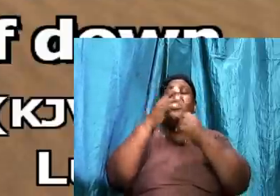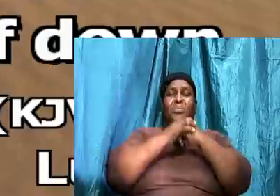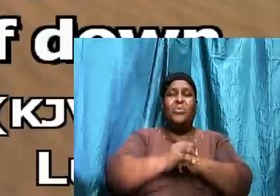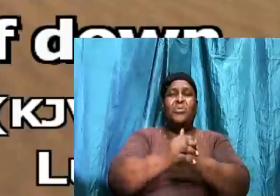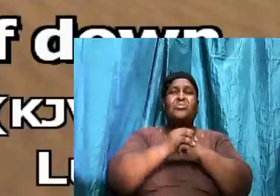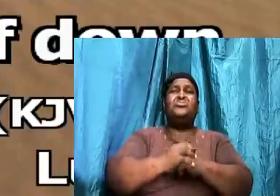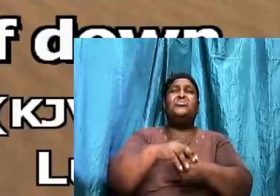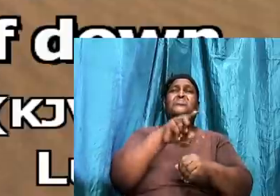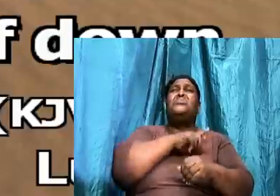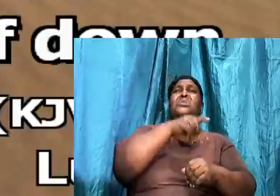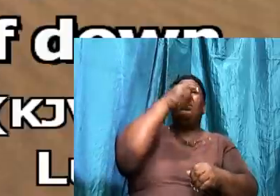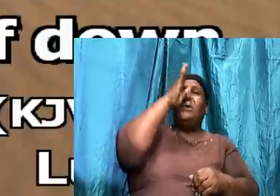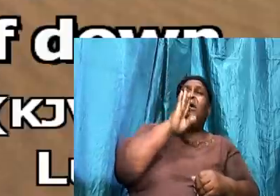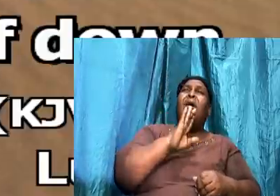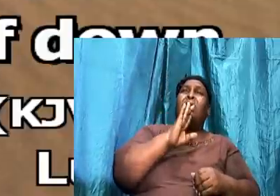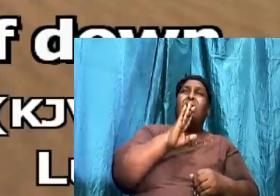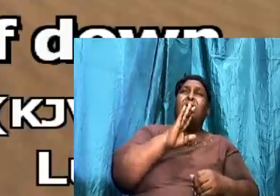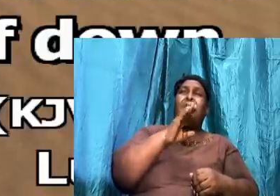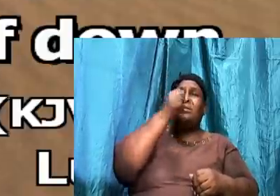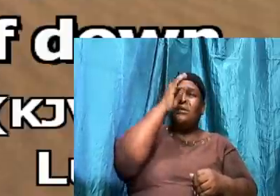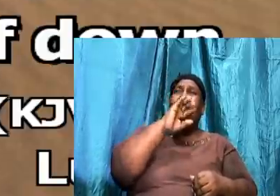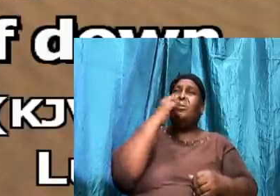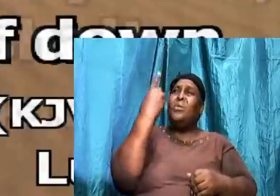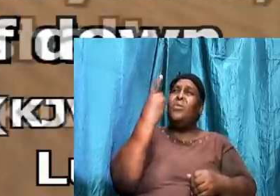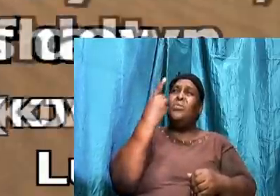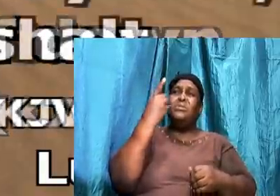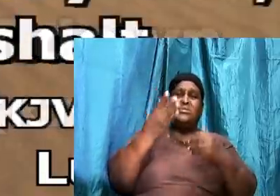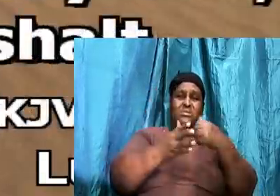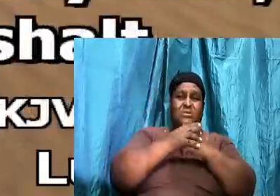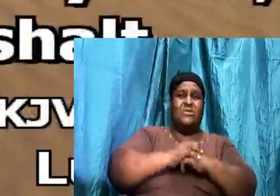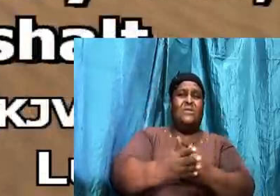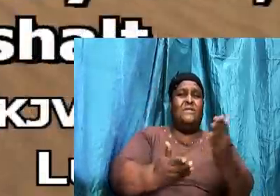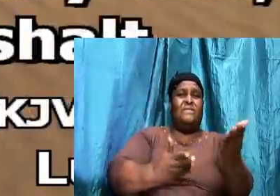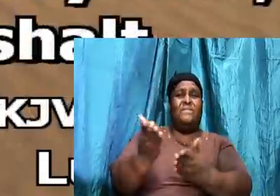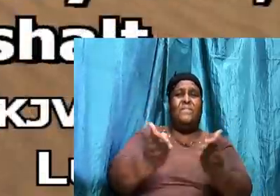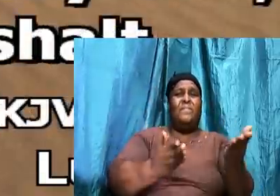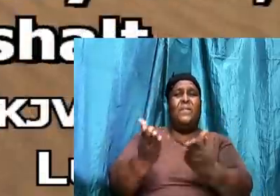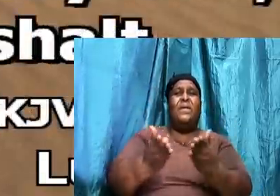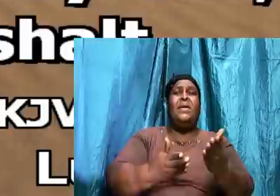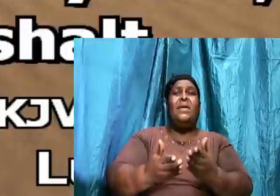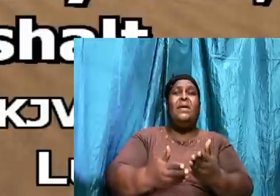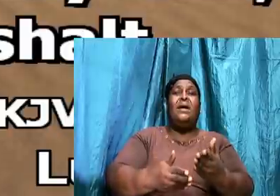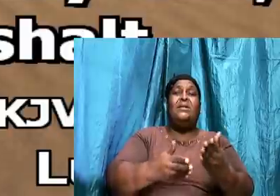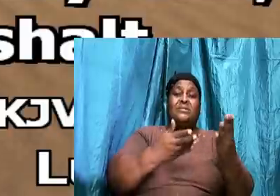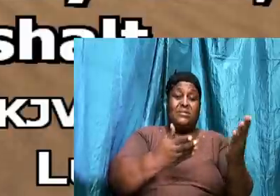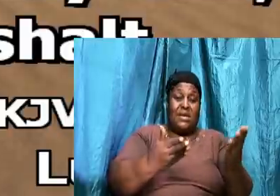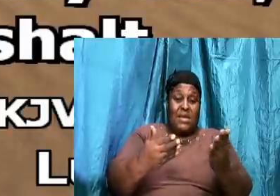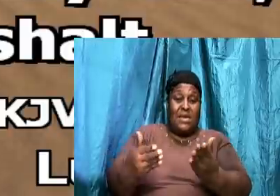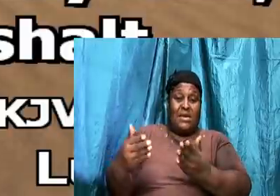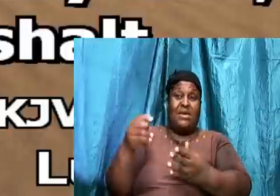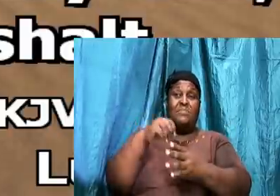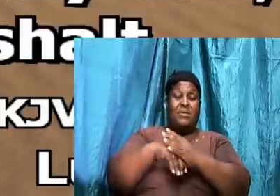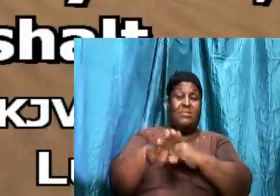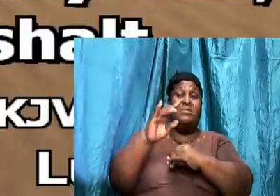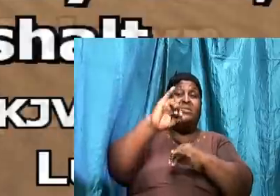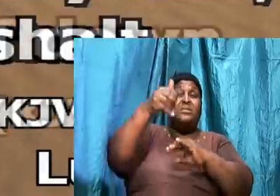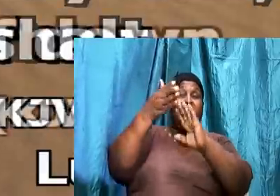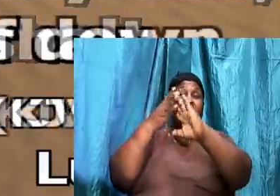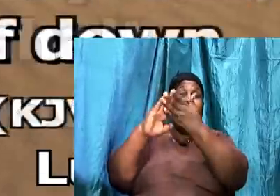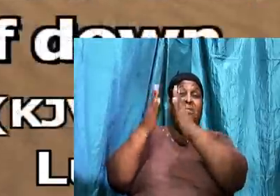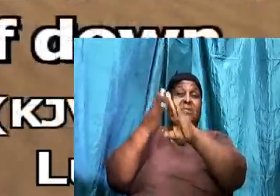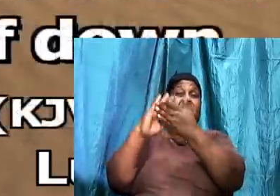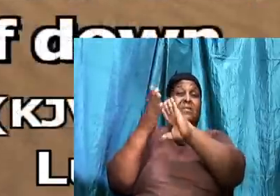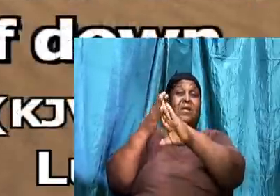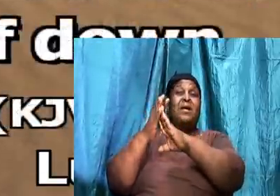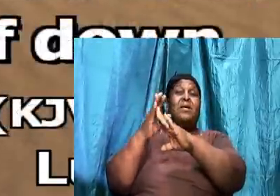Lord thy God. And him only shall thou serve. And he brought him up to Jerusalem. And set him on a